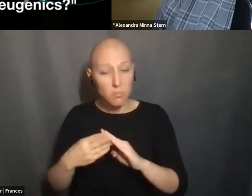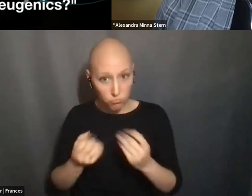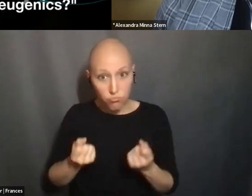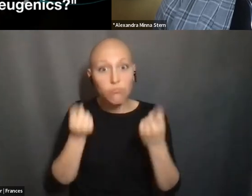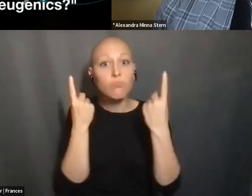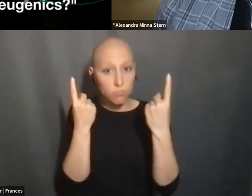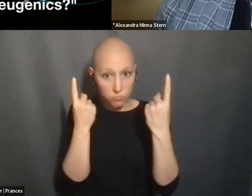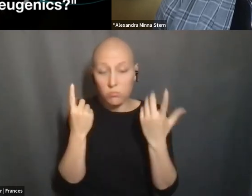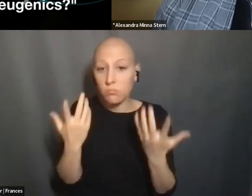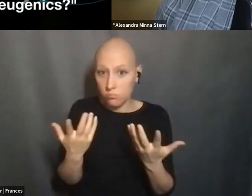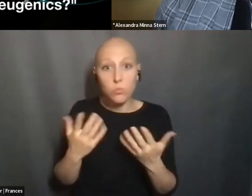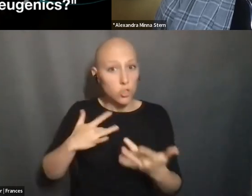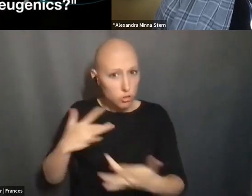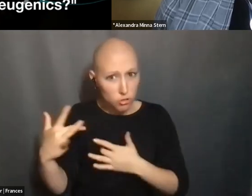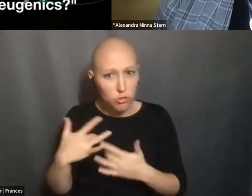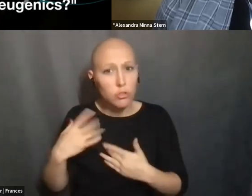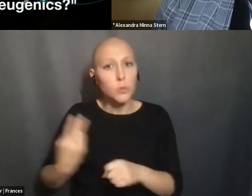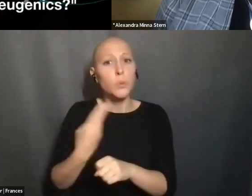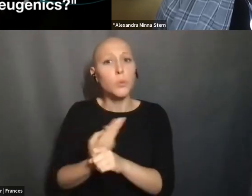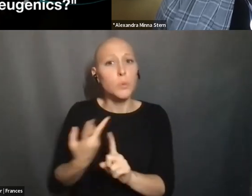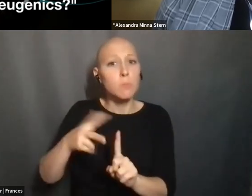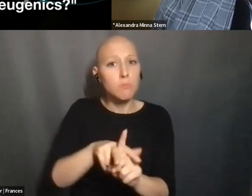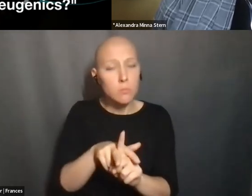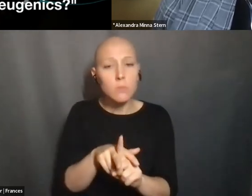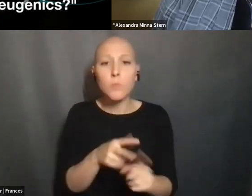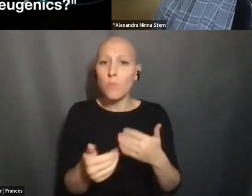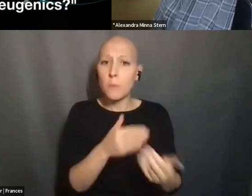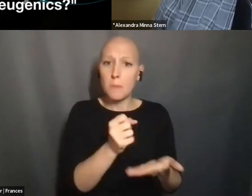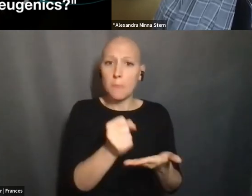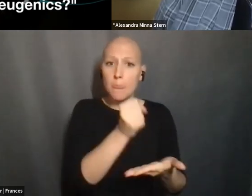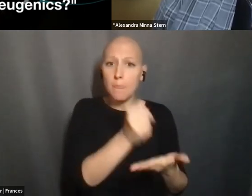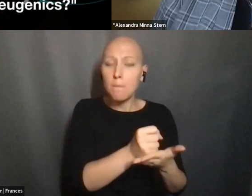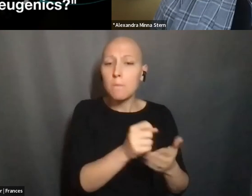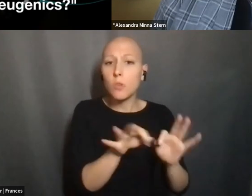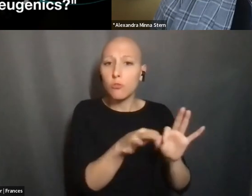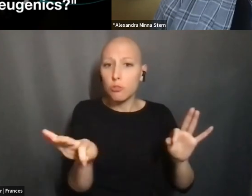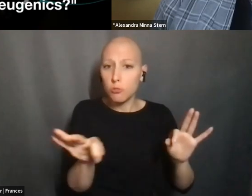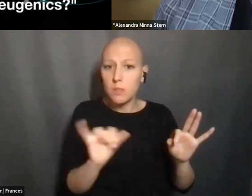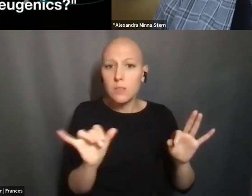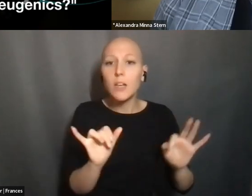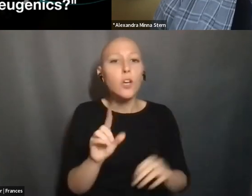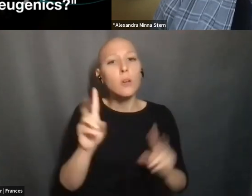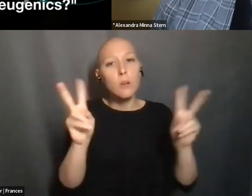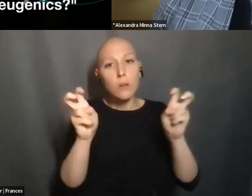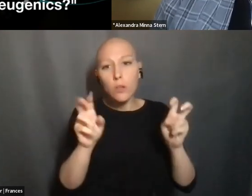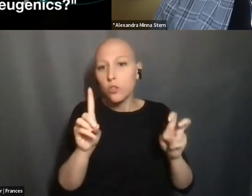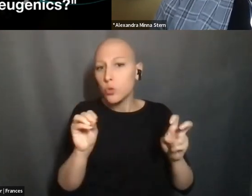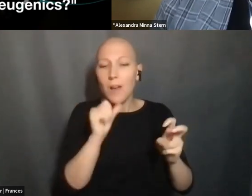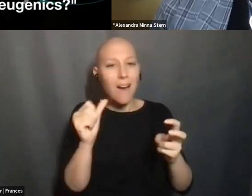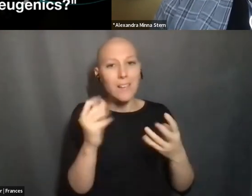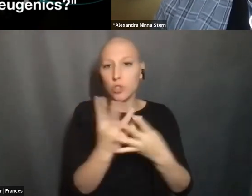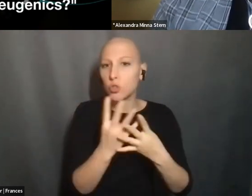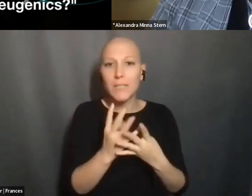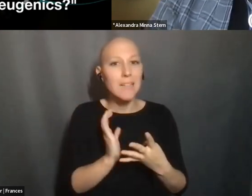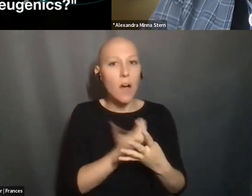CONCERNED ABOUT, EVEN COINING TERMS SUCH AS DO NOT SCREEN US OUT OF EXISTENCE. WHAT SO I THINK